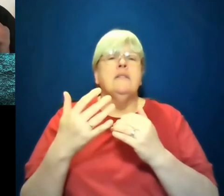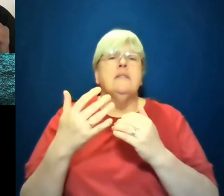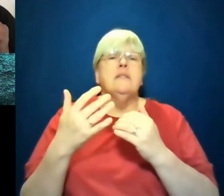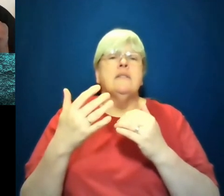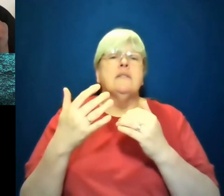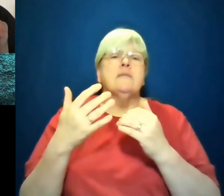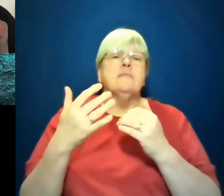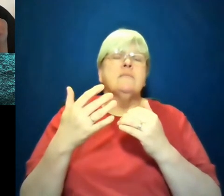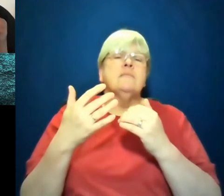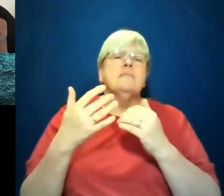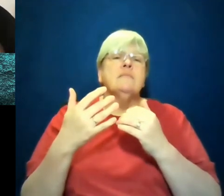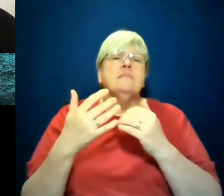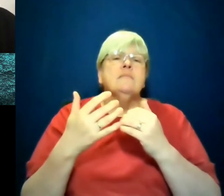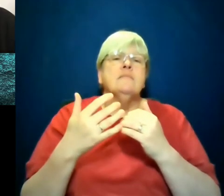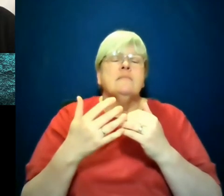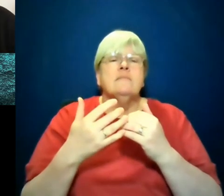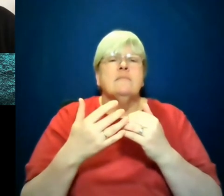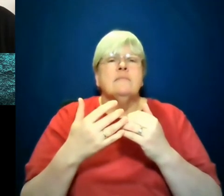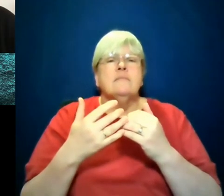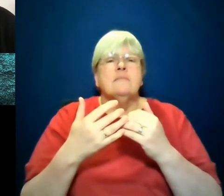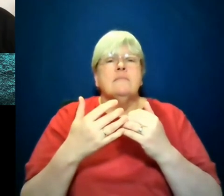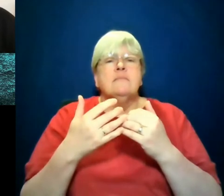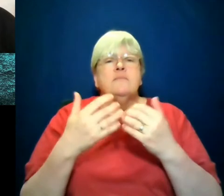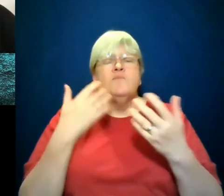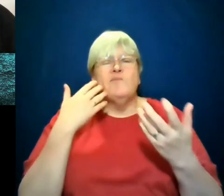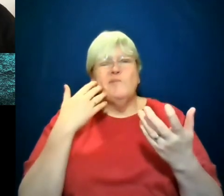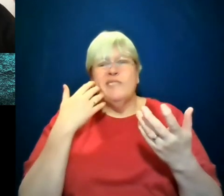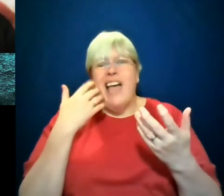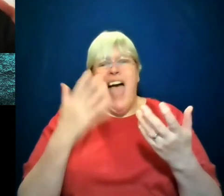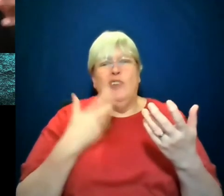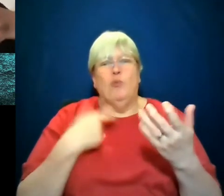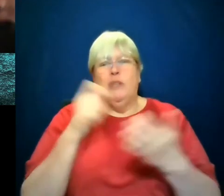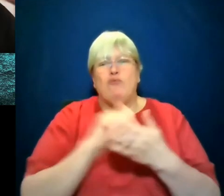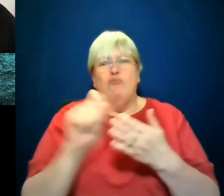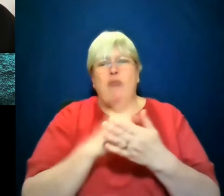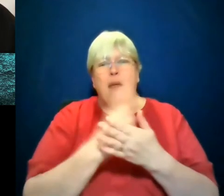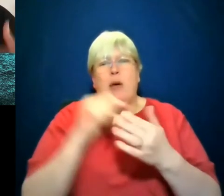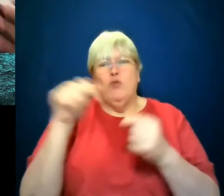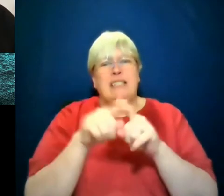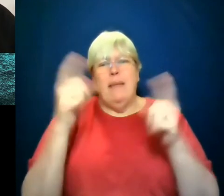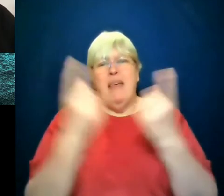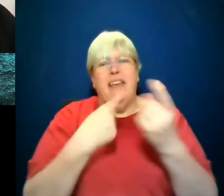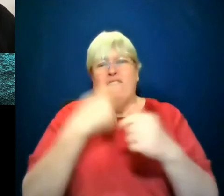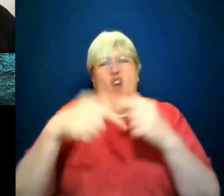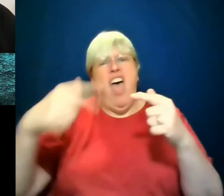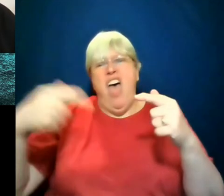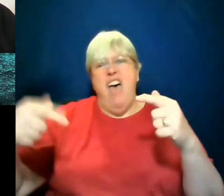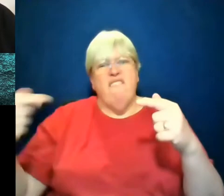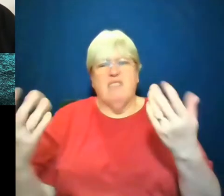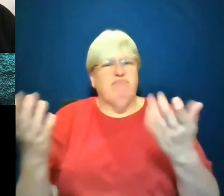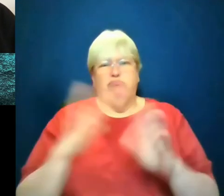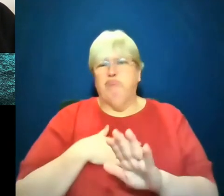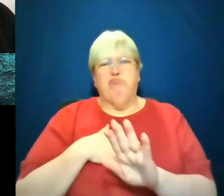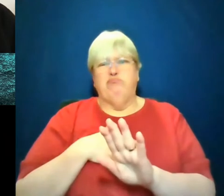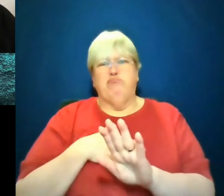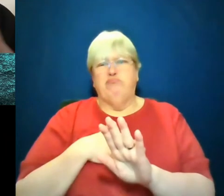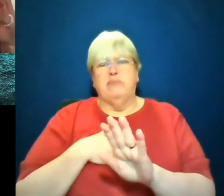three, I don't want to write them forever. And I feel like I probably will wrap him up in another book